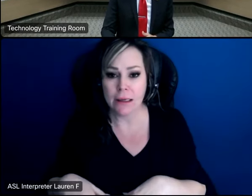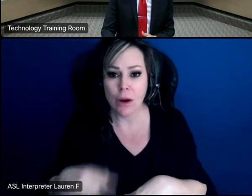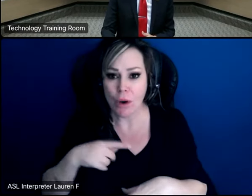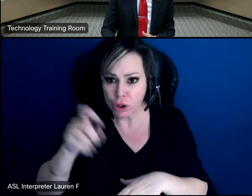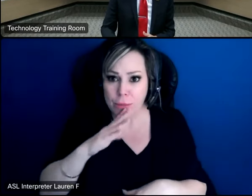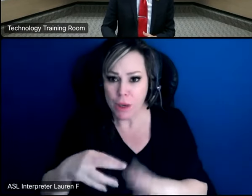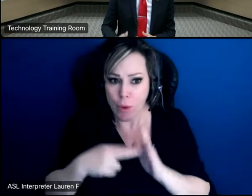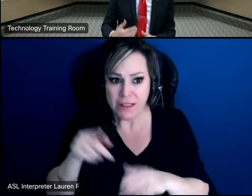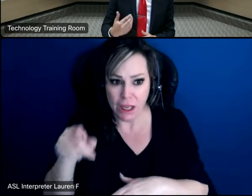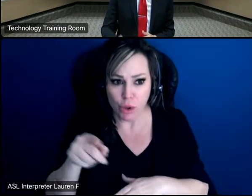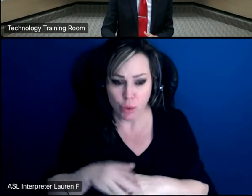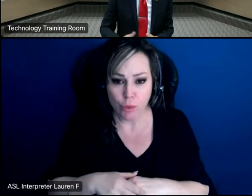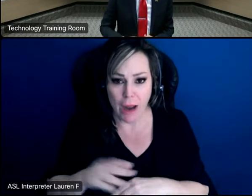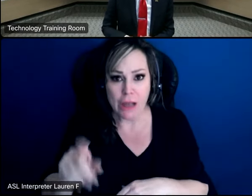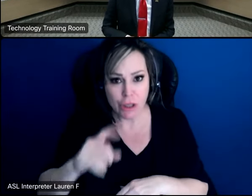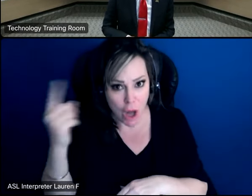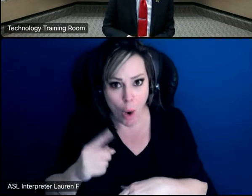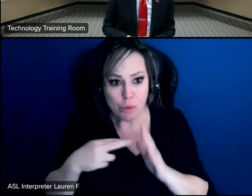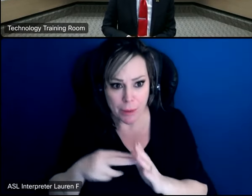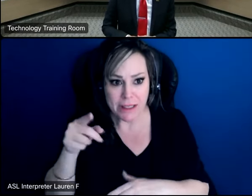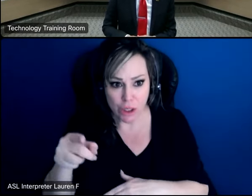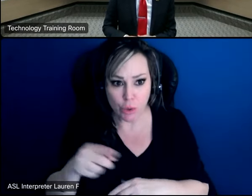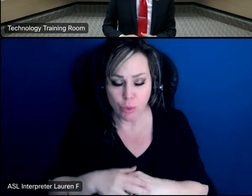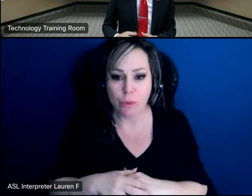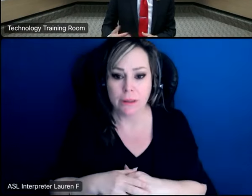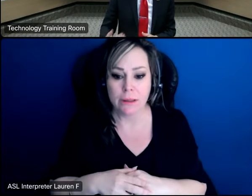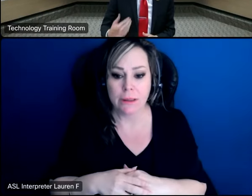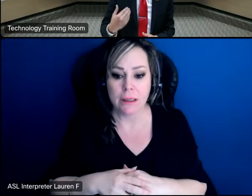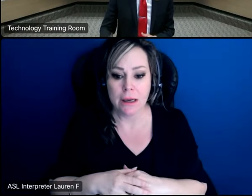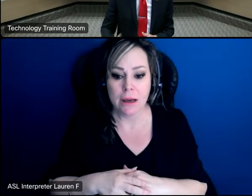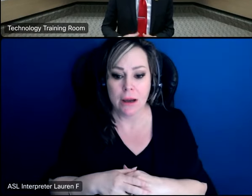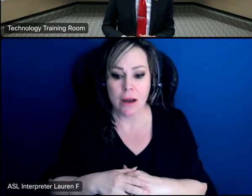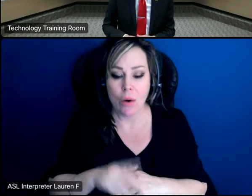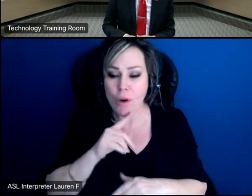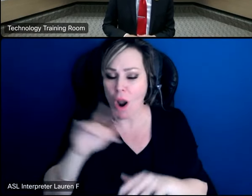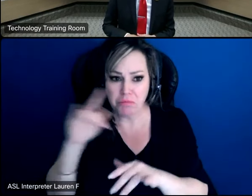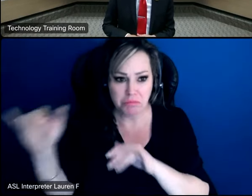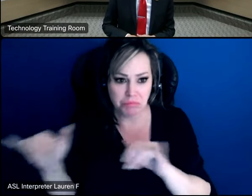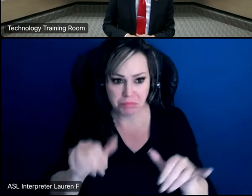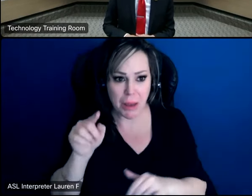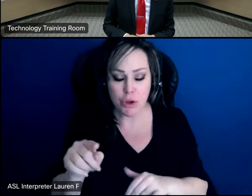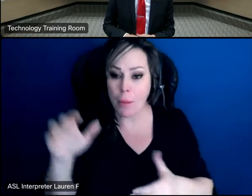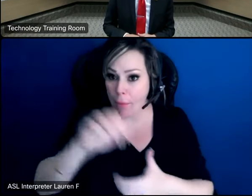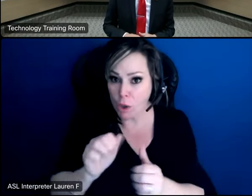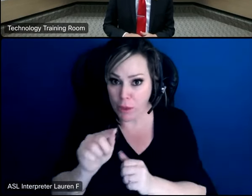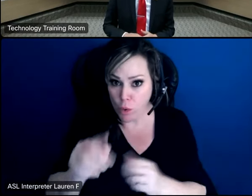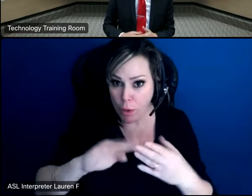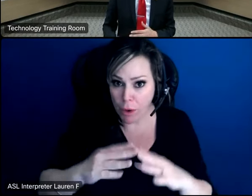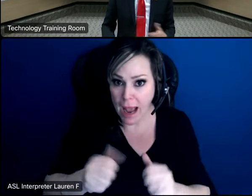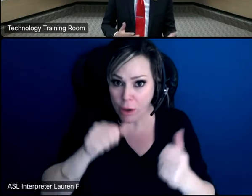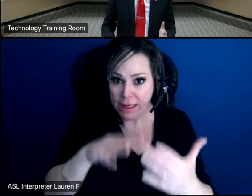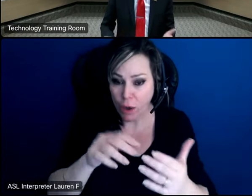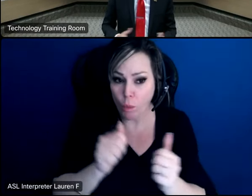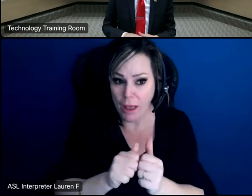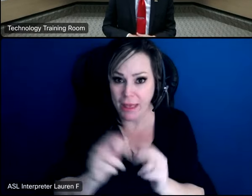be a reflection of the community and we shall always be a reflection of the community and it is we're in partnership with our community is how we deal with um